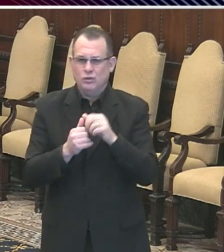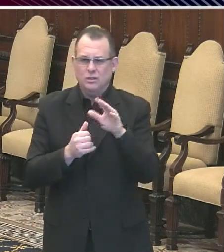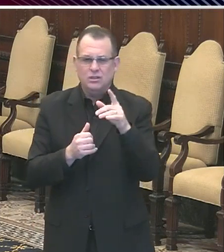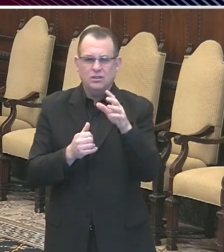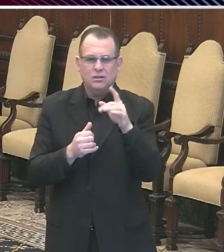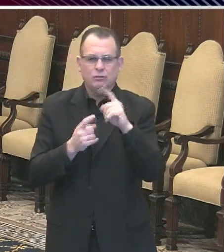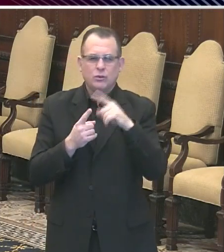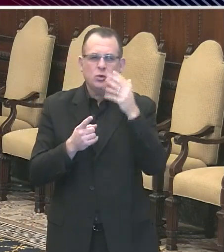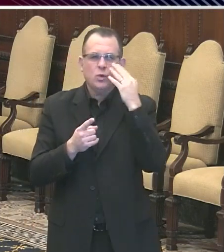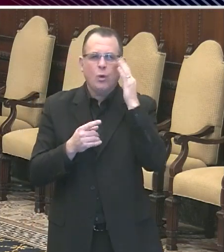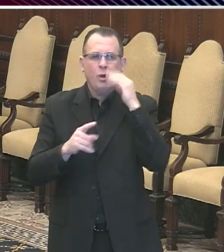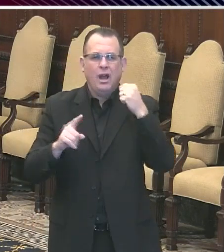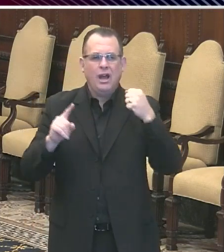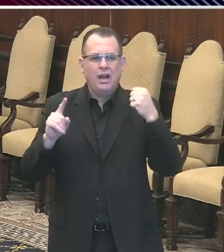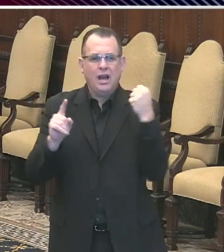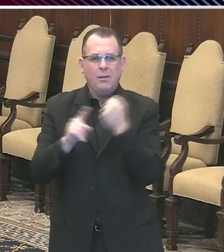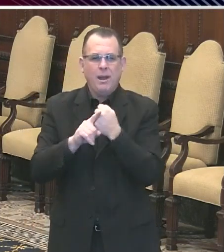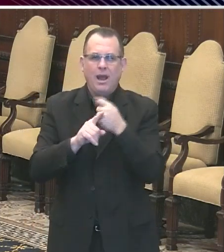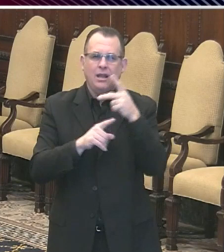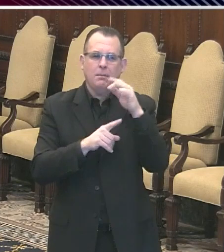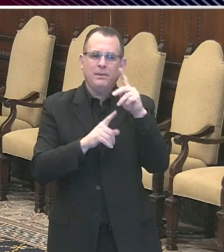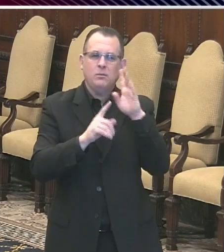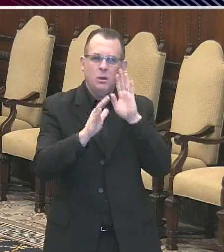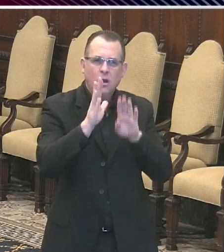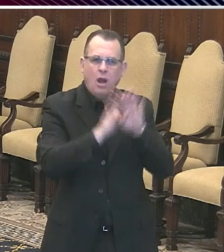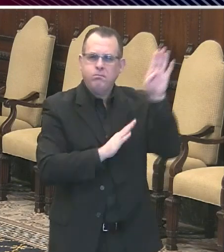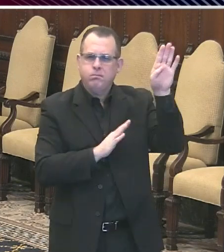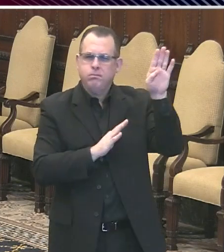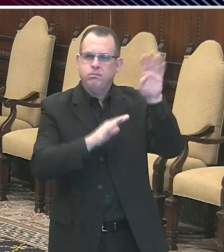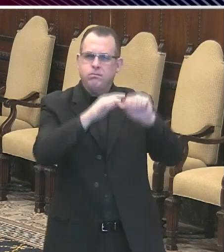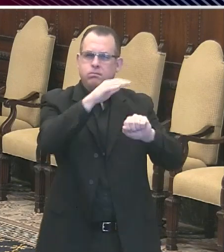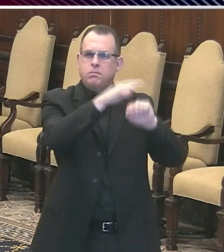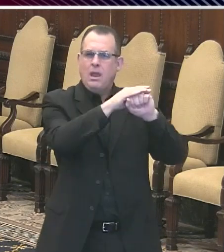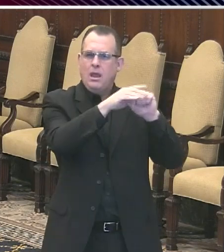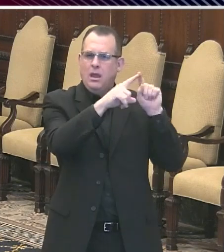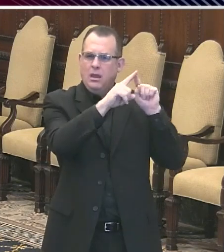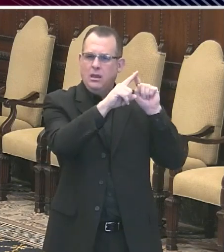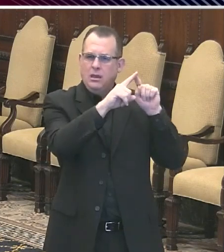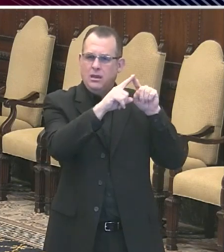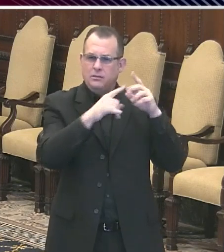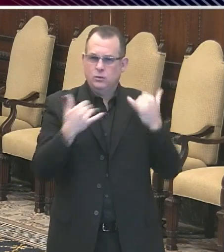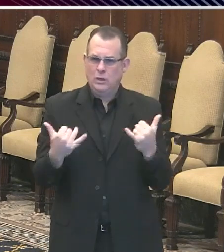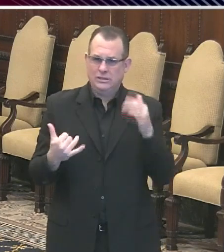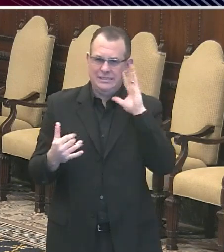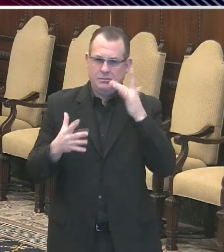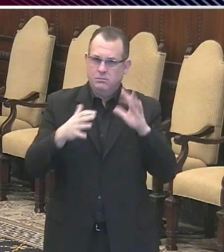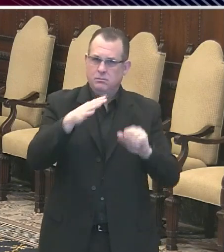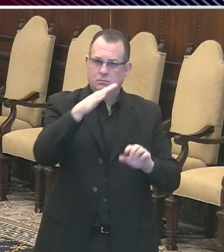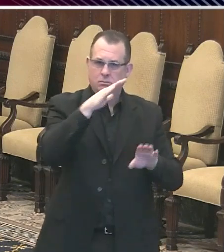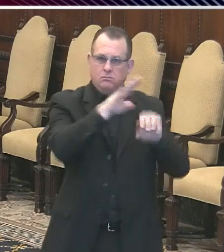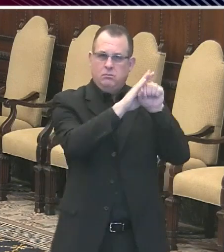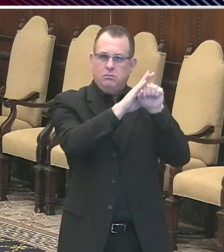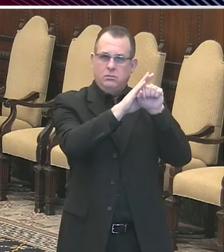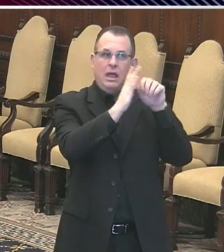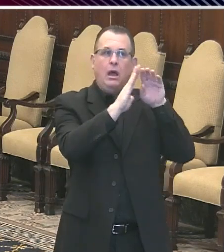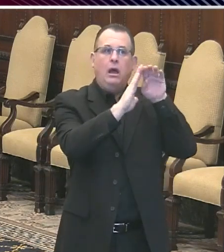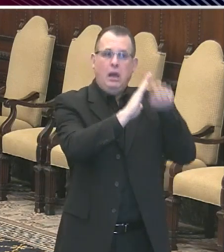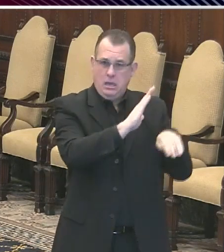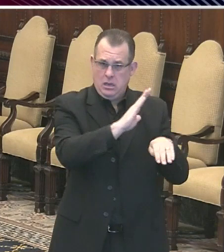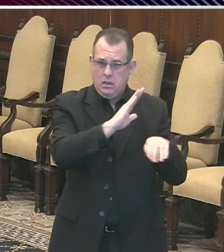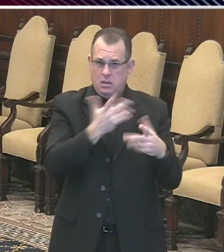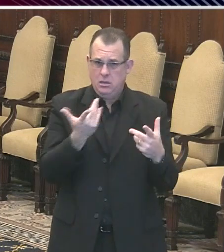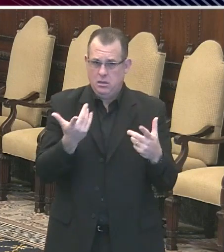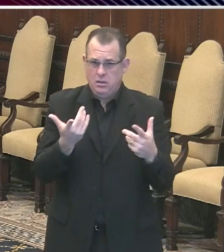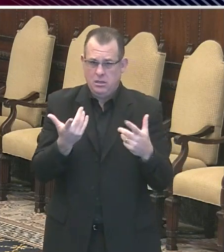peak yet, what will it look like? And you definitely elaborated on that today and gave some glimmer of hope there. How long would you have to